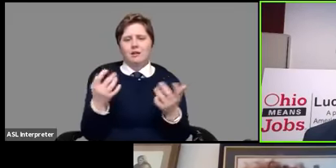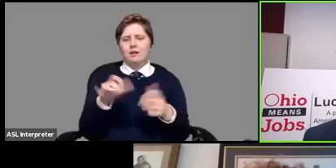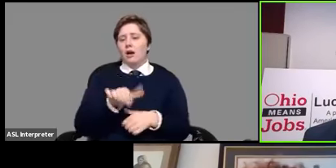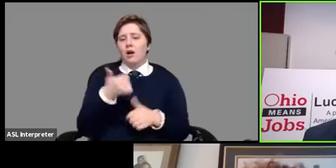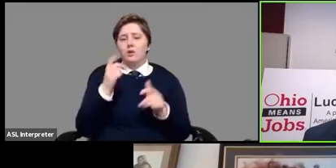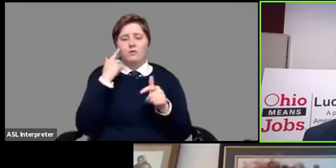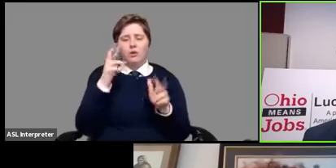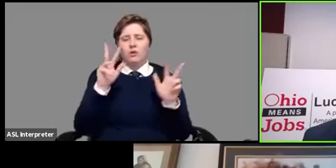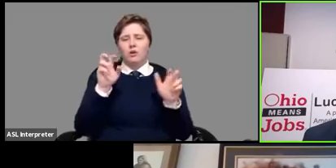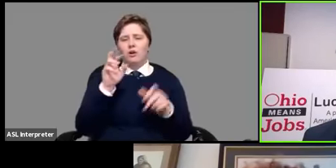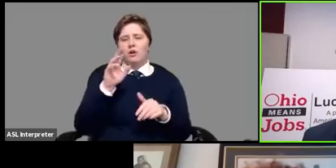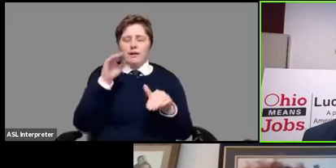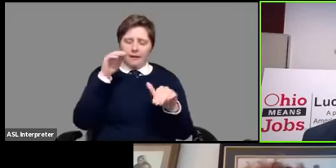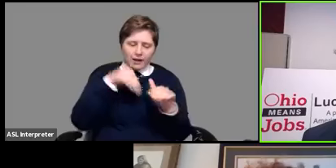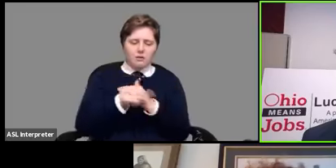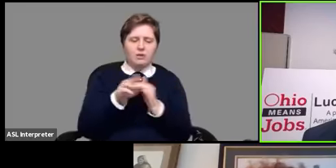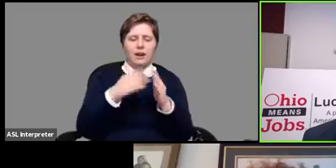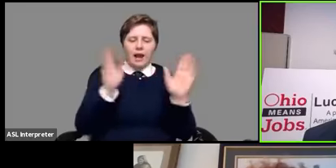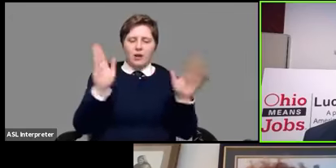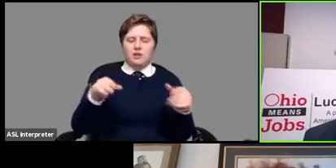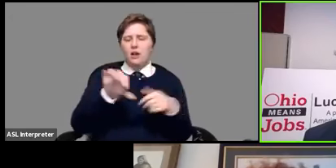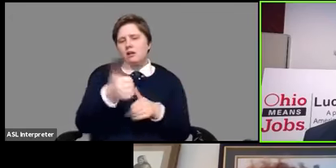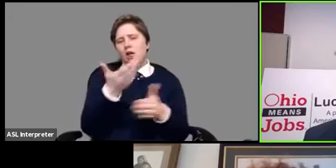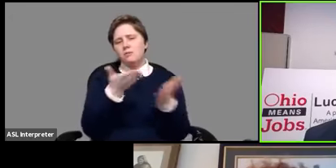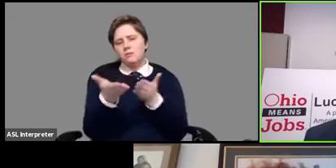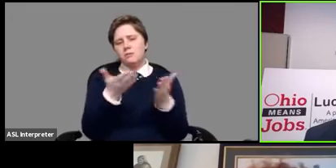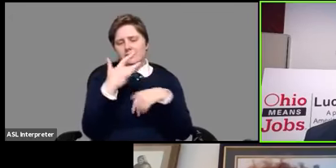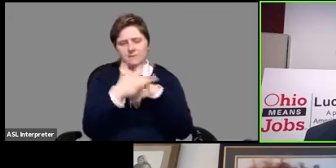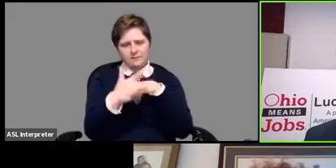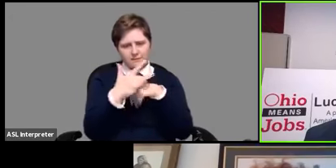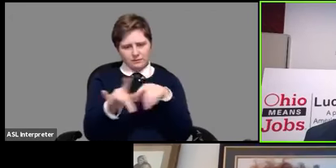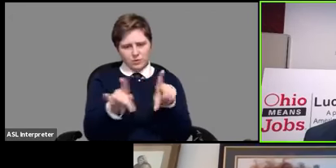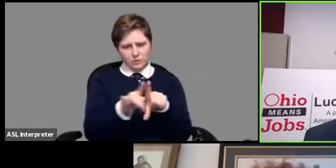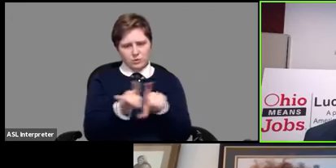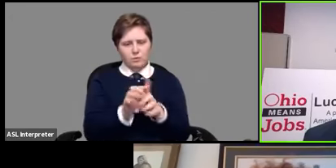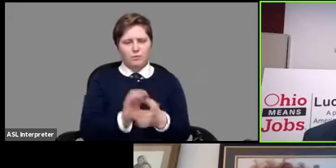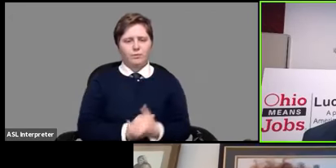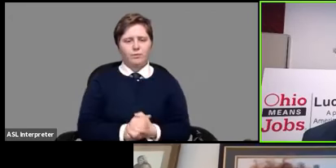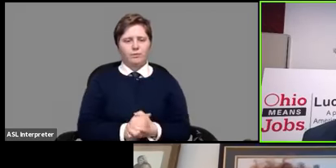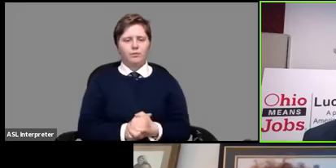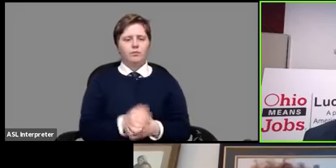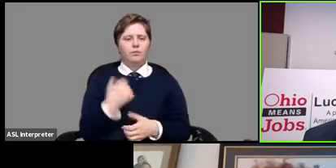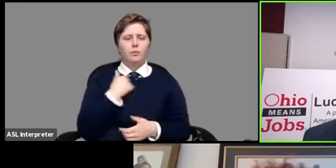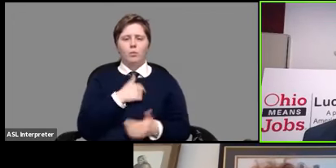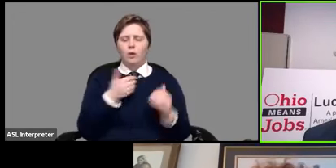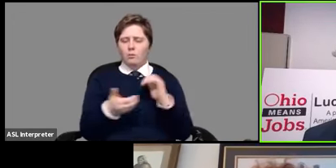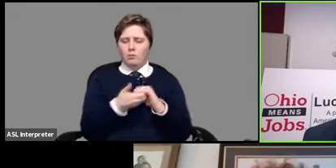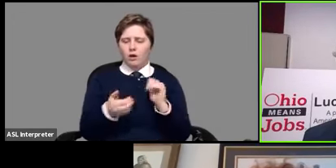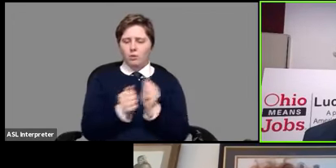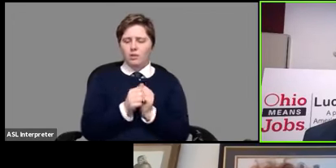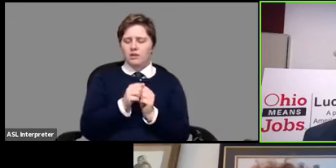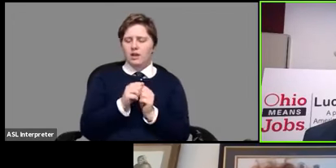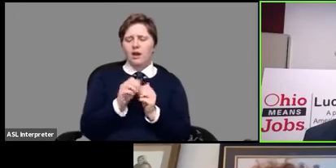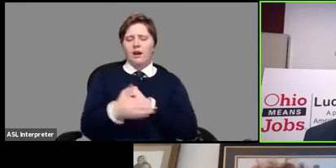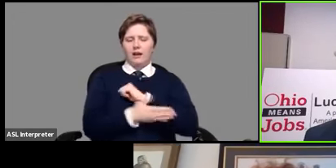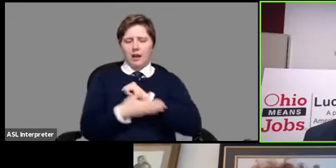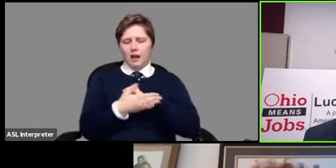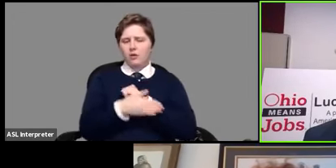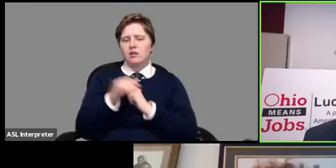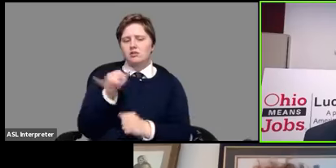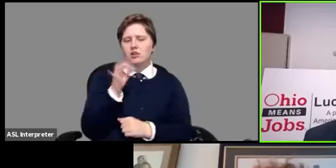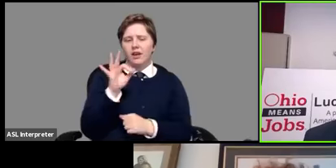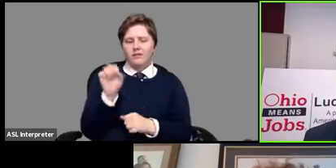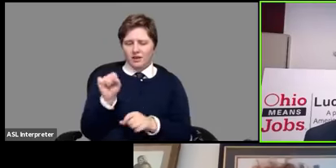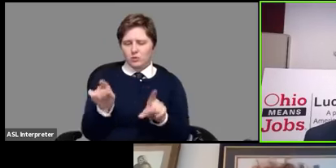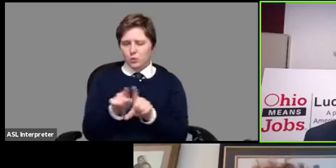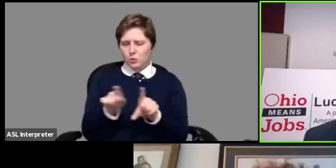for housing and other different services that's available we partner with our county jfs uh as well so we are